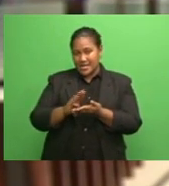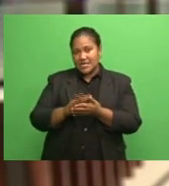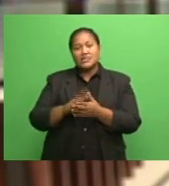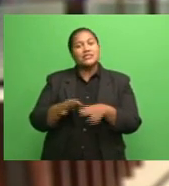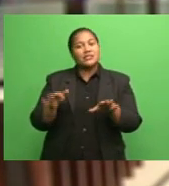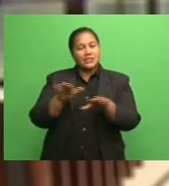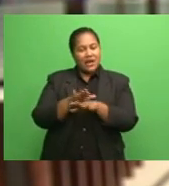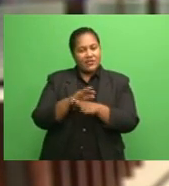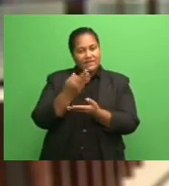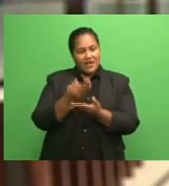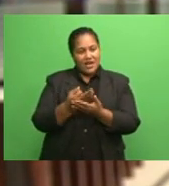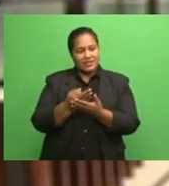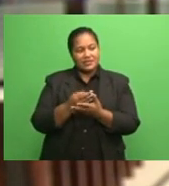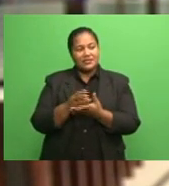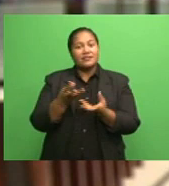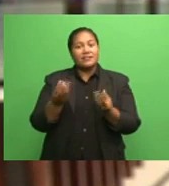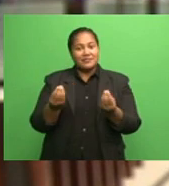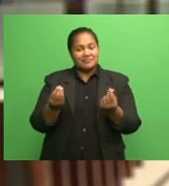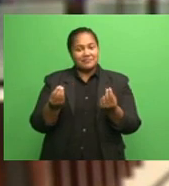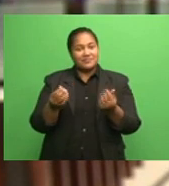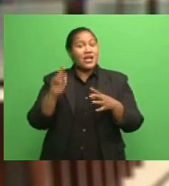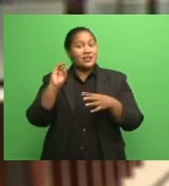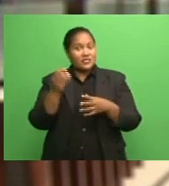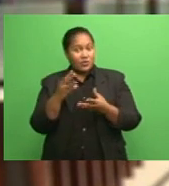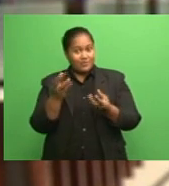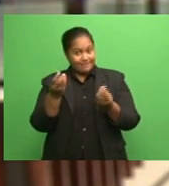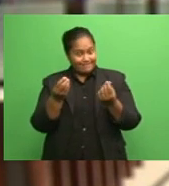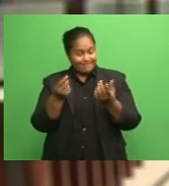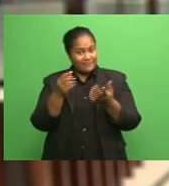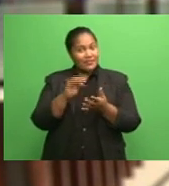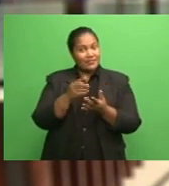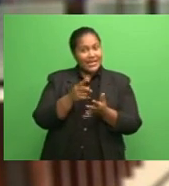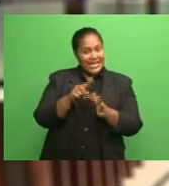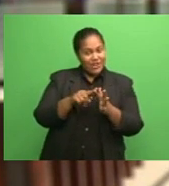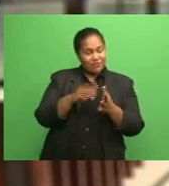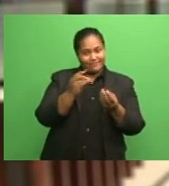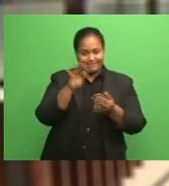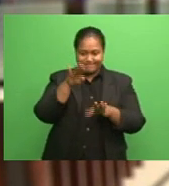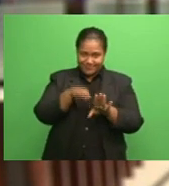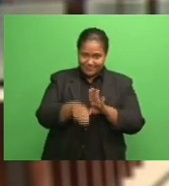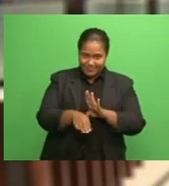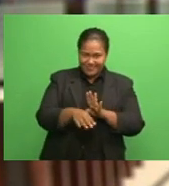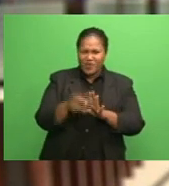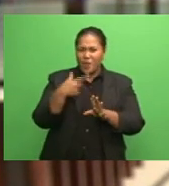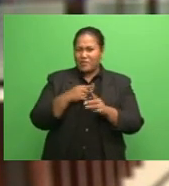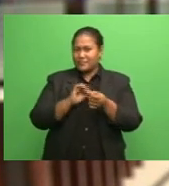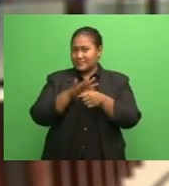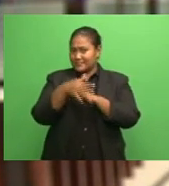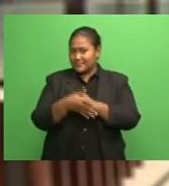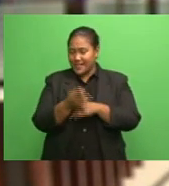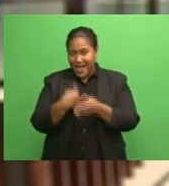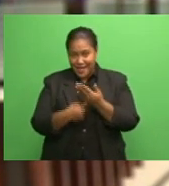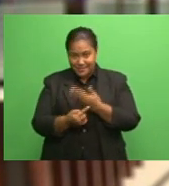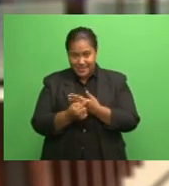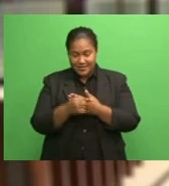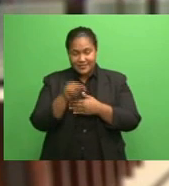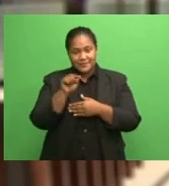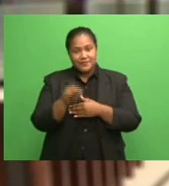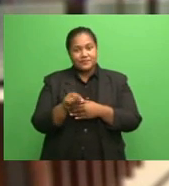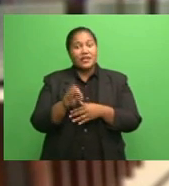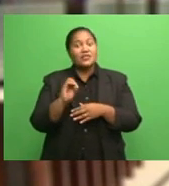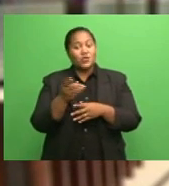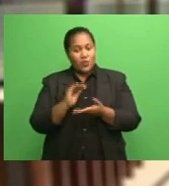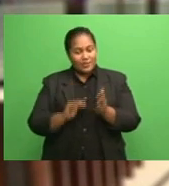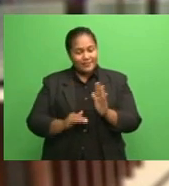Meanwhile, a steady decline in the U.S. dollar has accelerated in recent weeks as the coronavirus outbreak intensifies, and